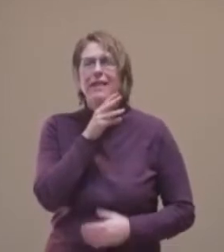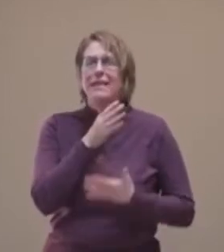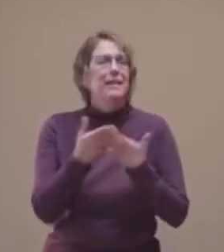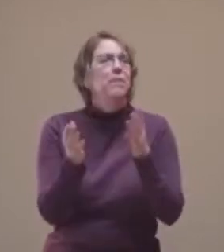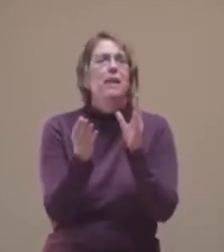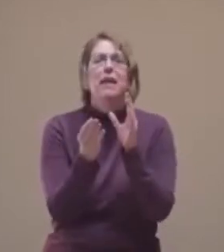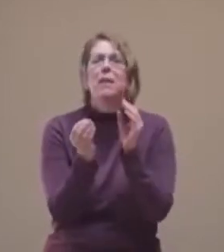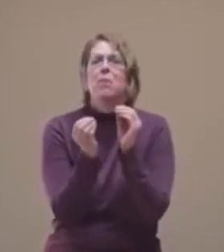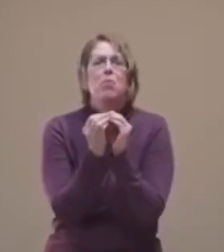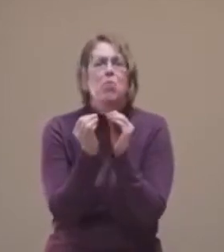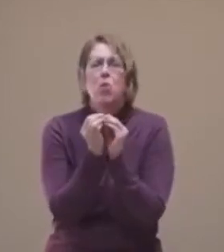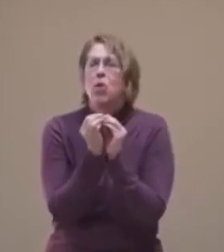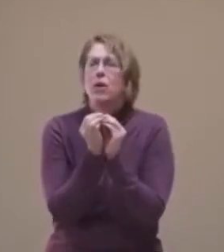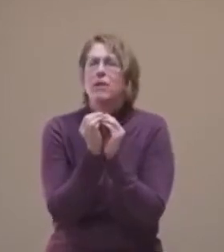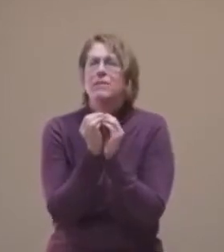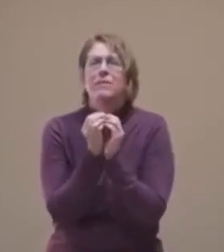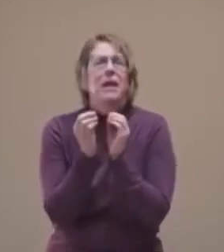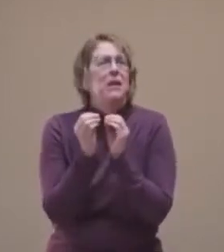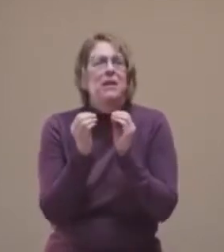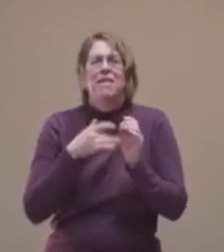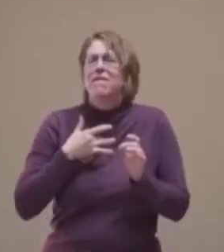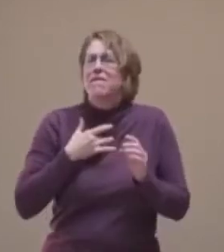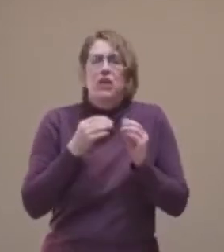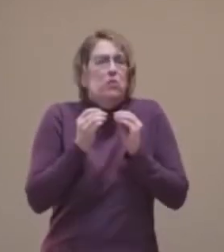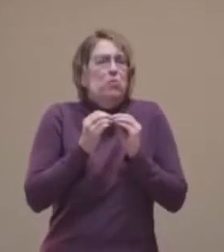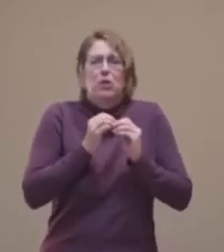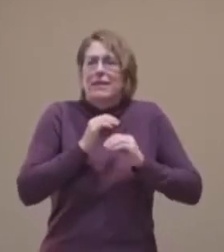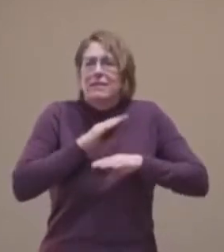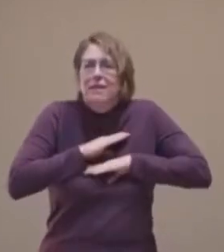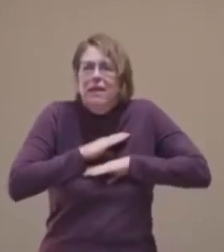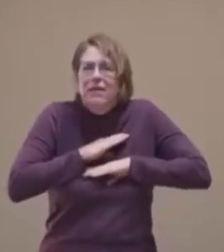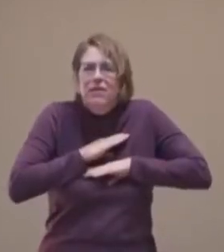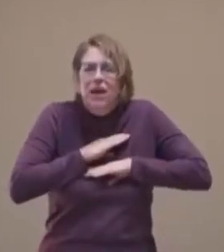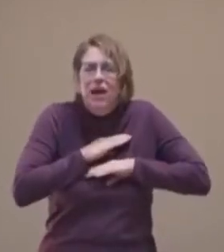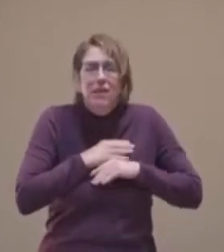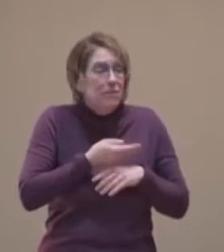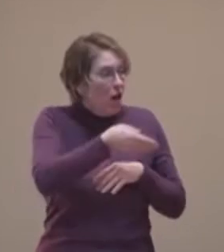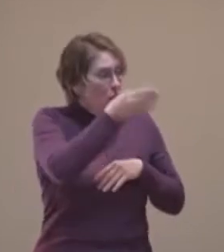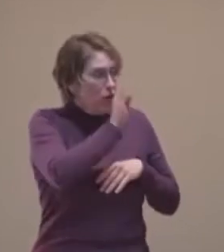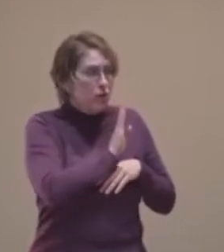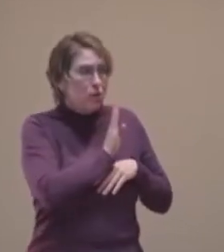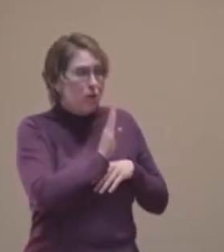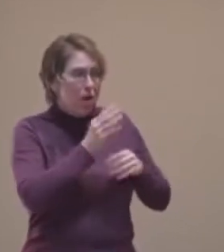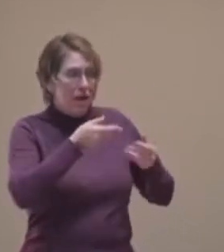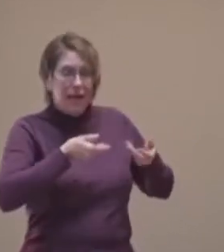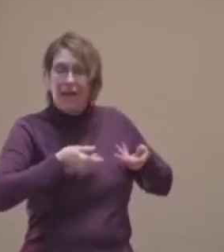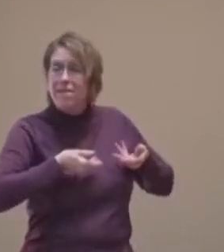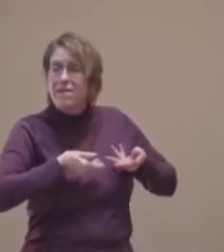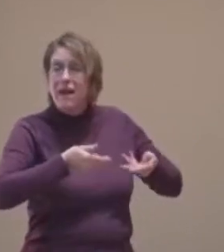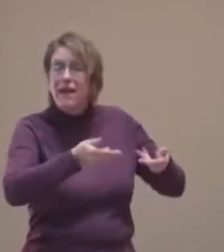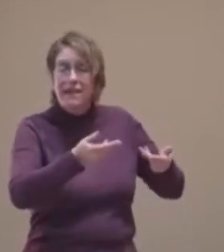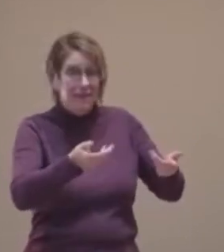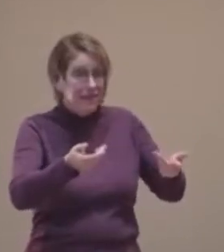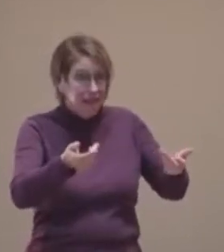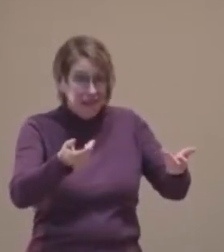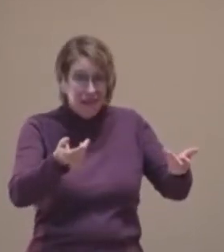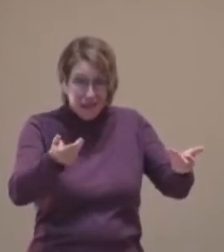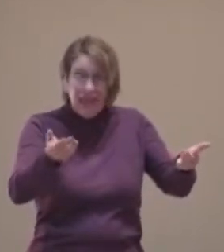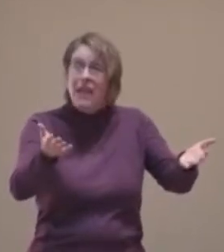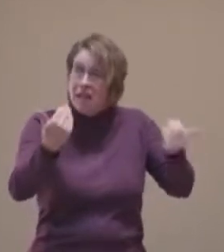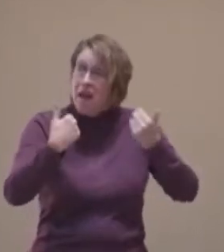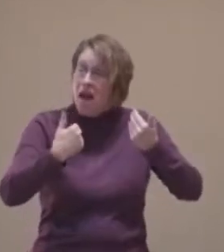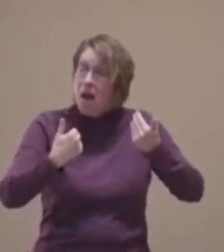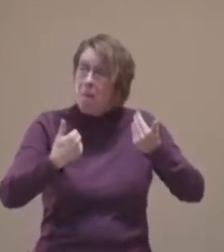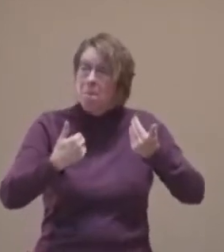more fulfillment in life. God offers an invitation to come and be filled, both physically